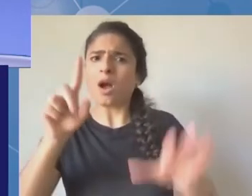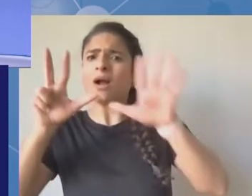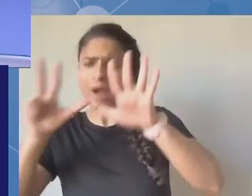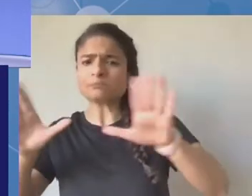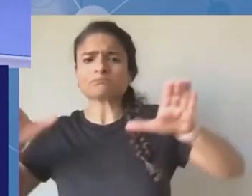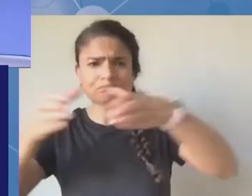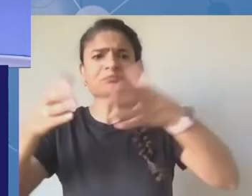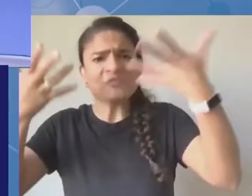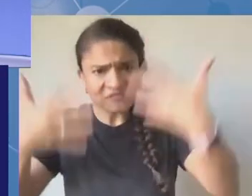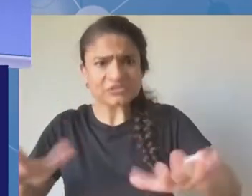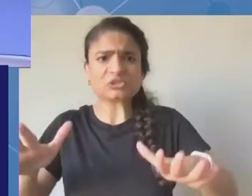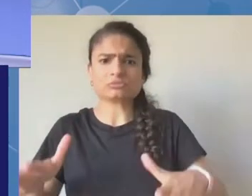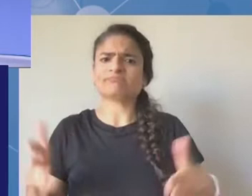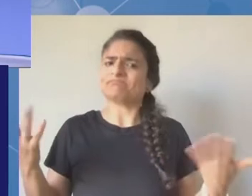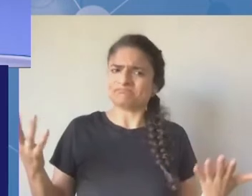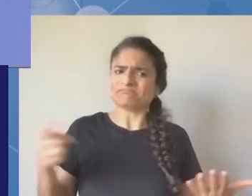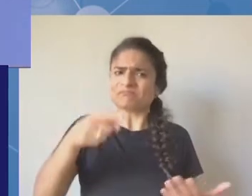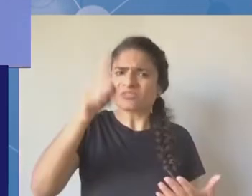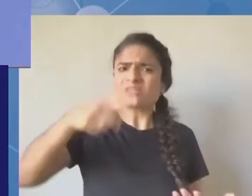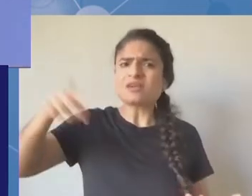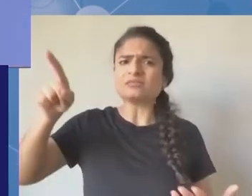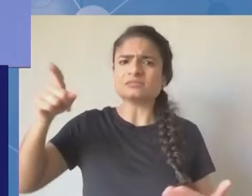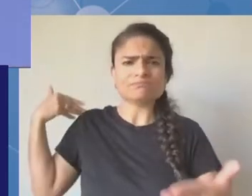Thank you very much. Can we have the next, please?